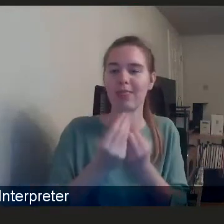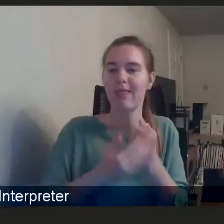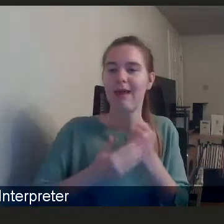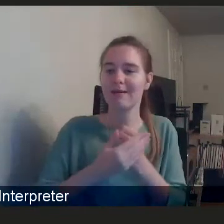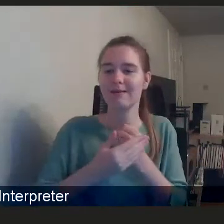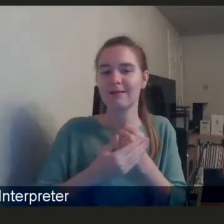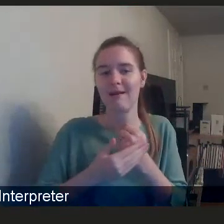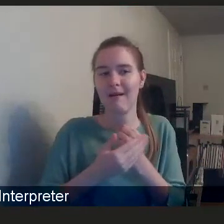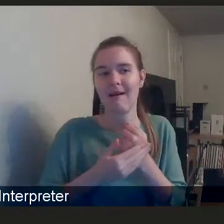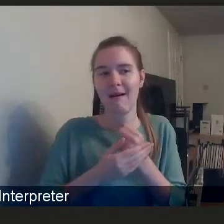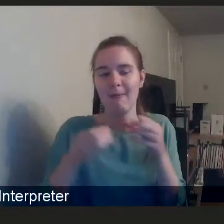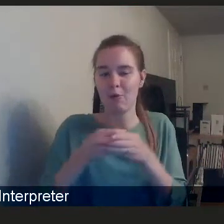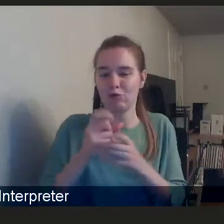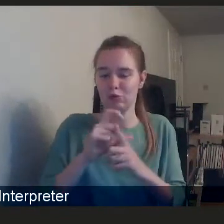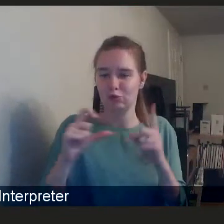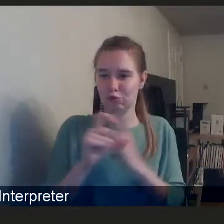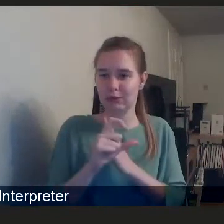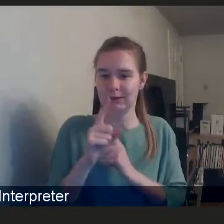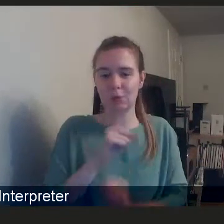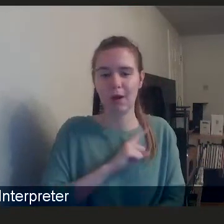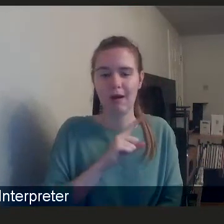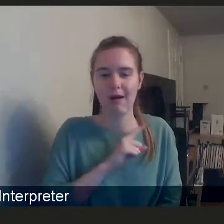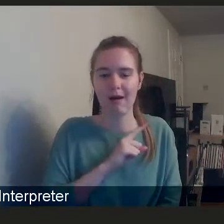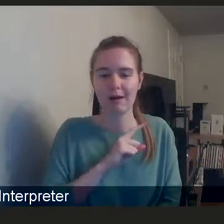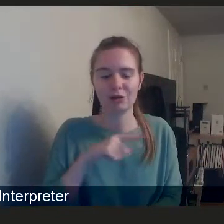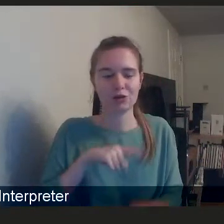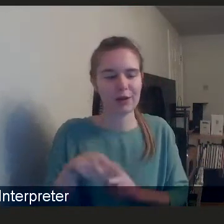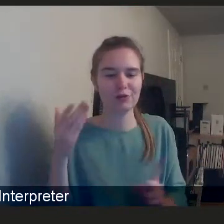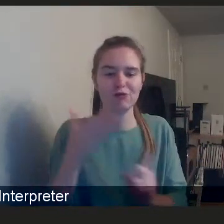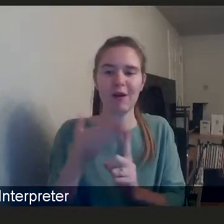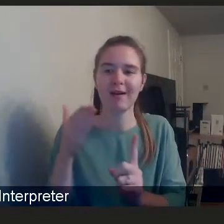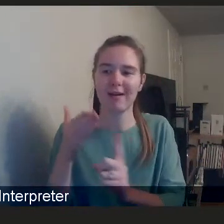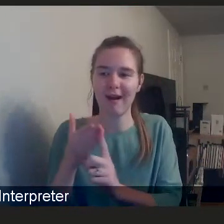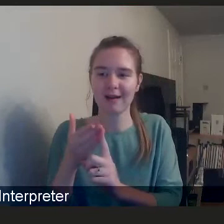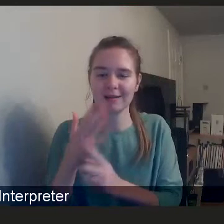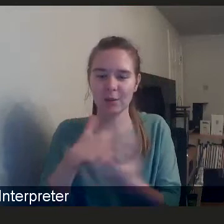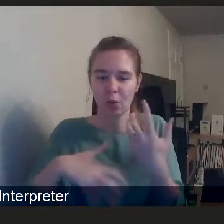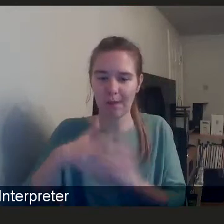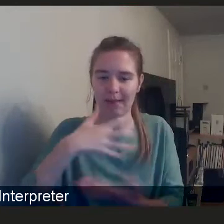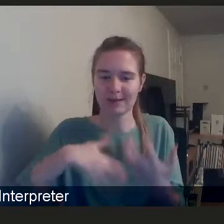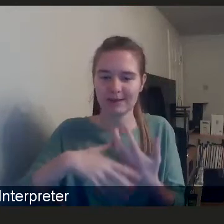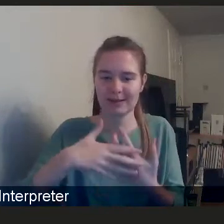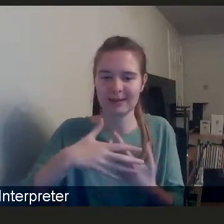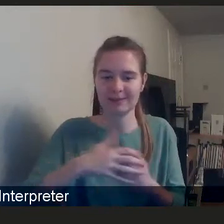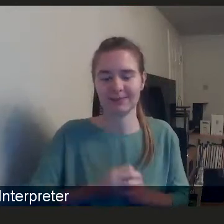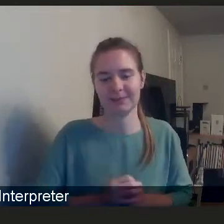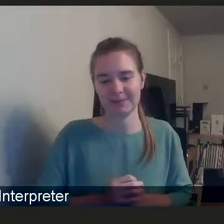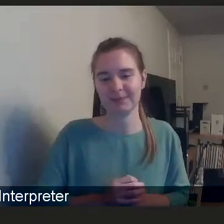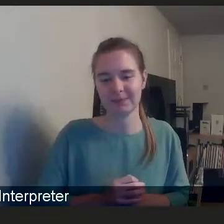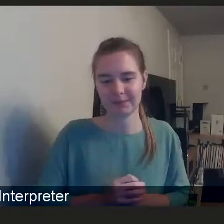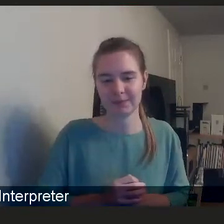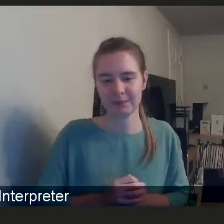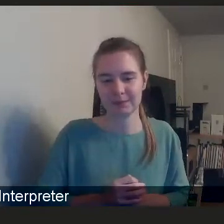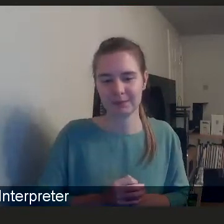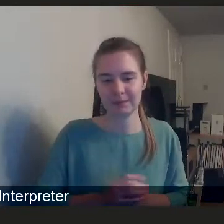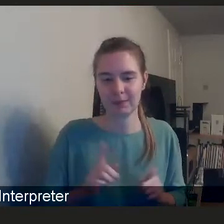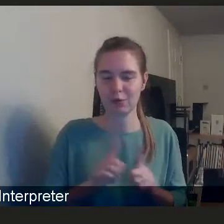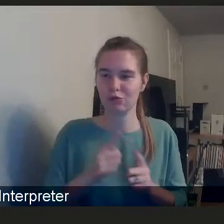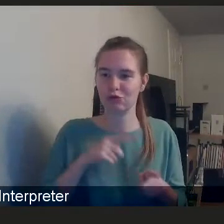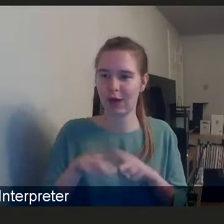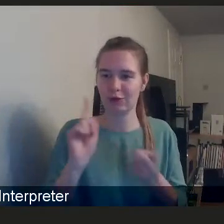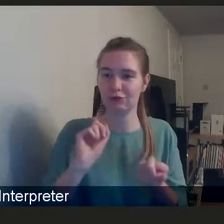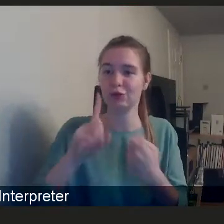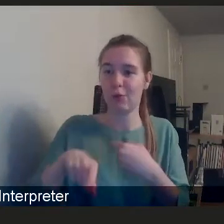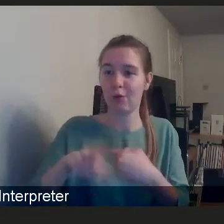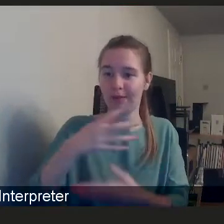communities and it's recognising that complexity and being able to respond to that